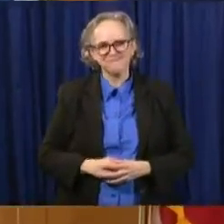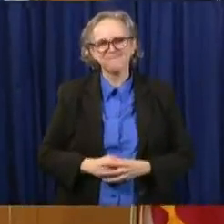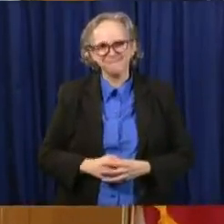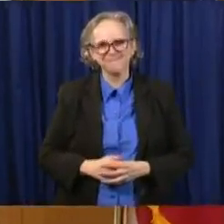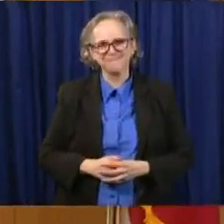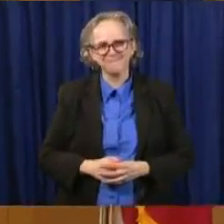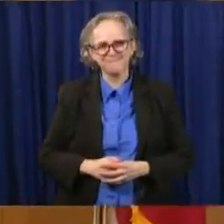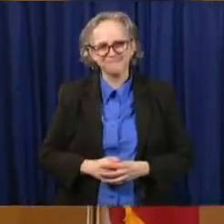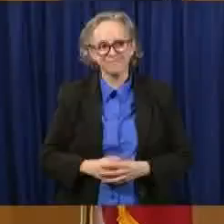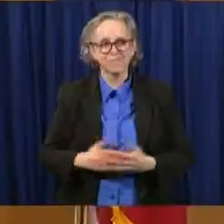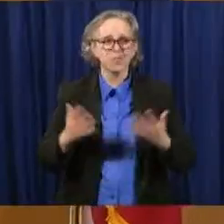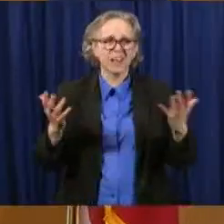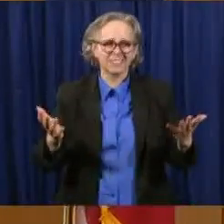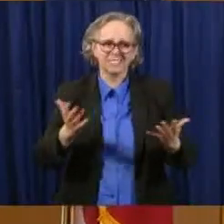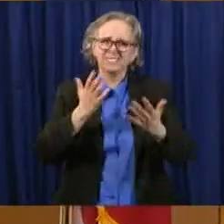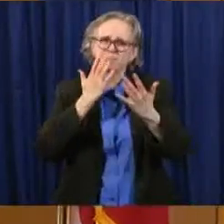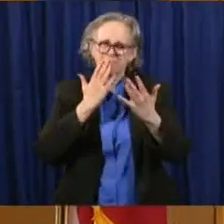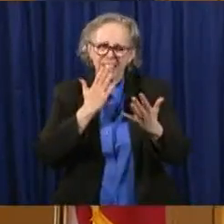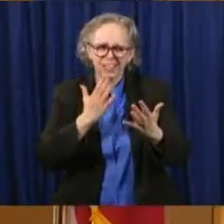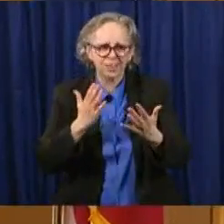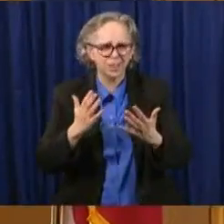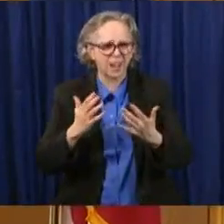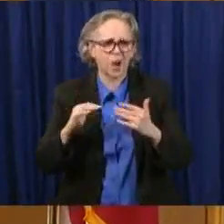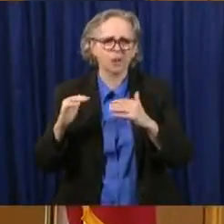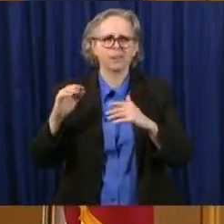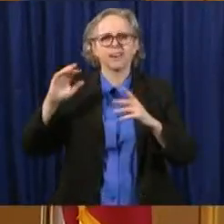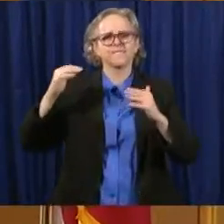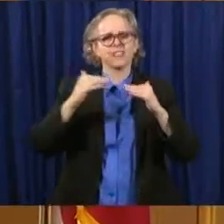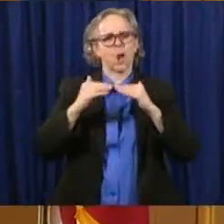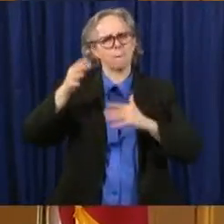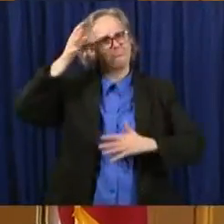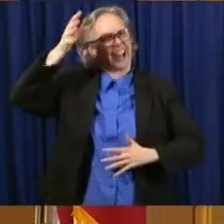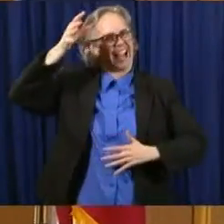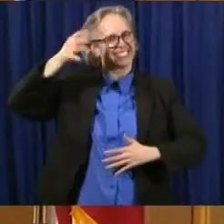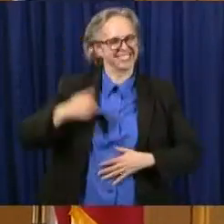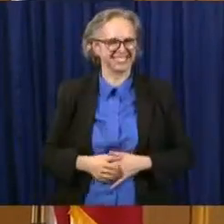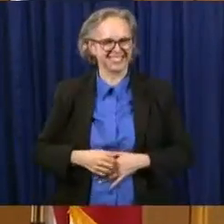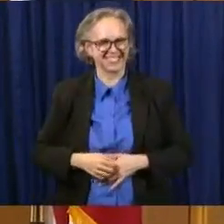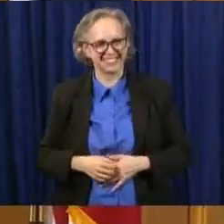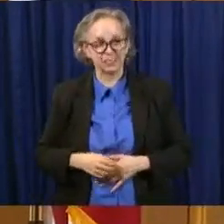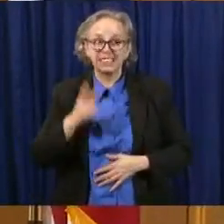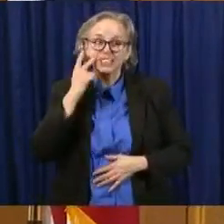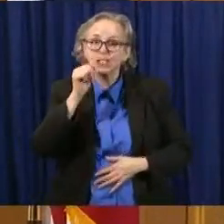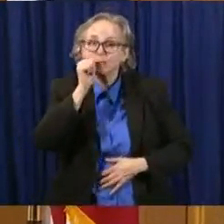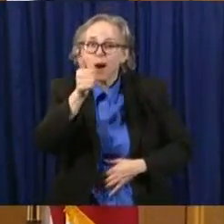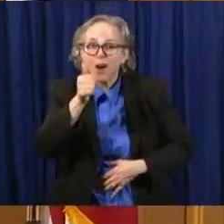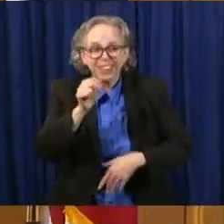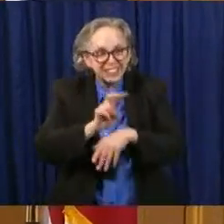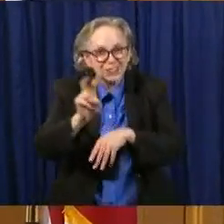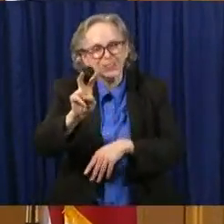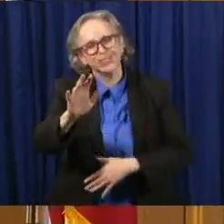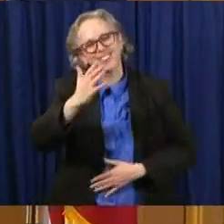Well, we thank our fellow Buckeyes, and we'll see you all tomorrow at two o'clock. Thank you.